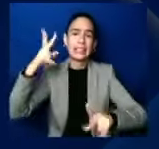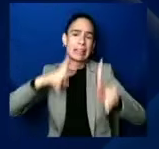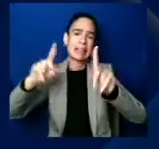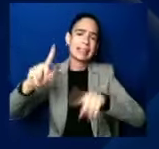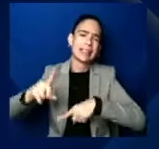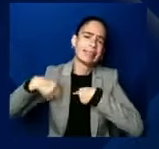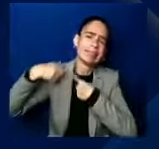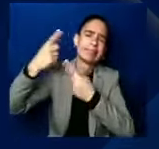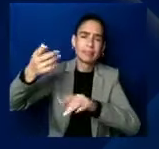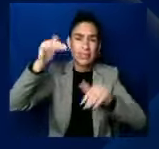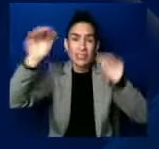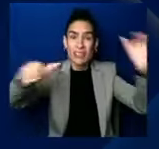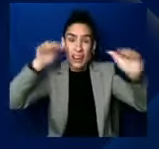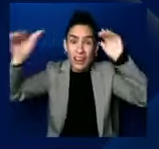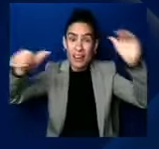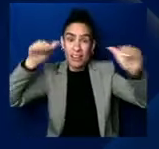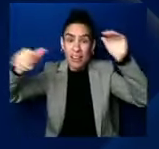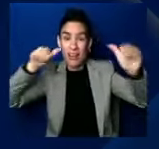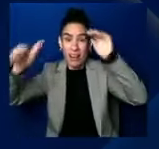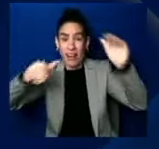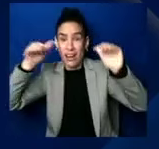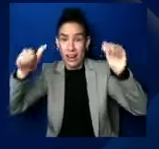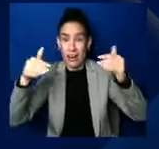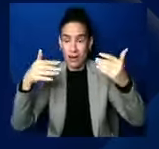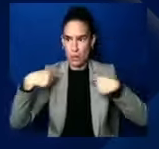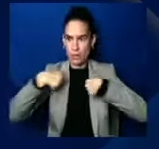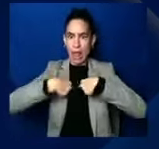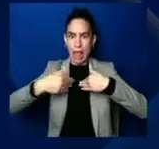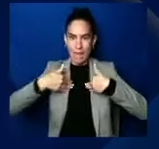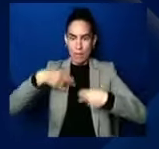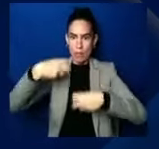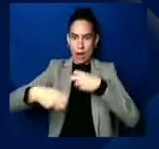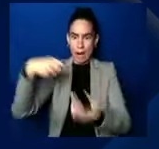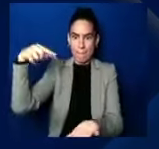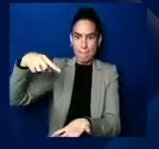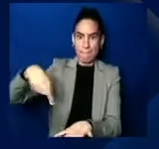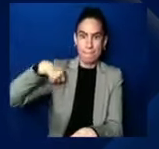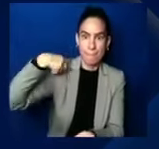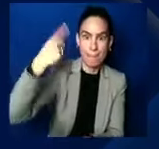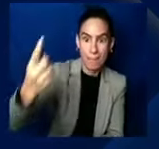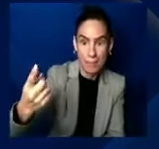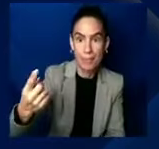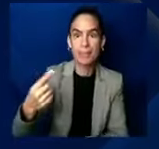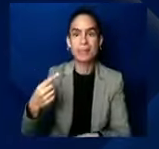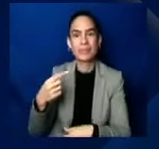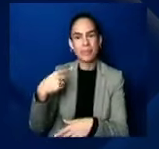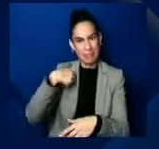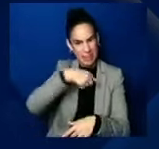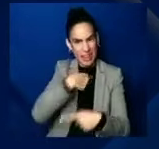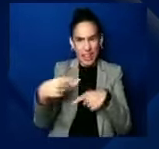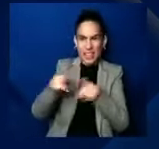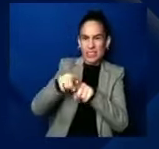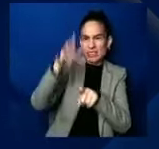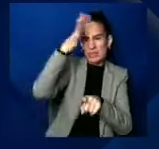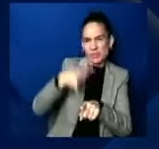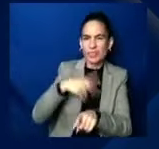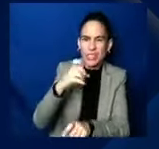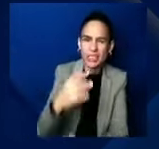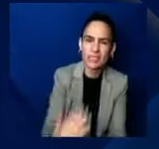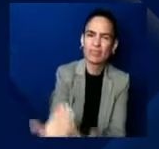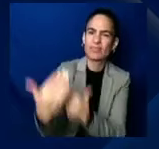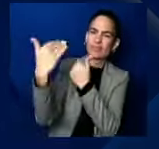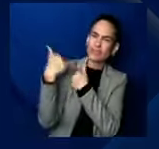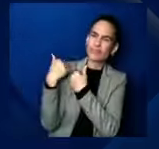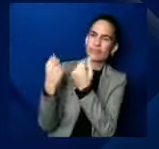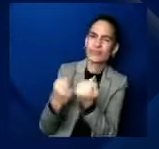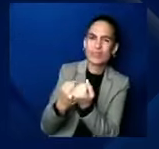States. And so it's up to us as men to be responsible allies in this fight and not to dominate this conversation, but make sure we're doing everything we